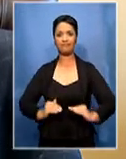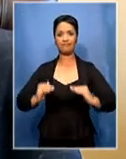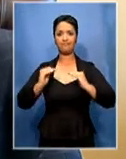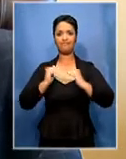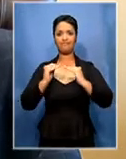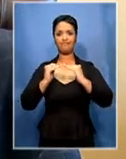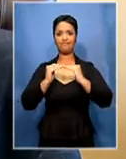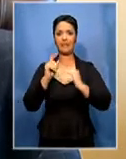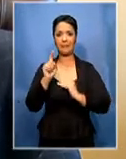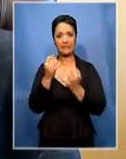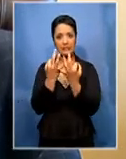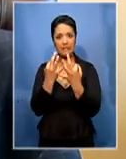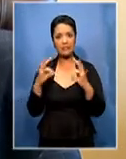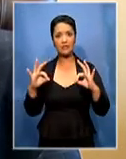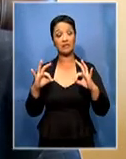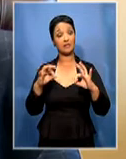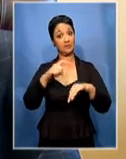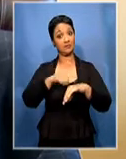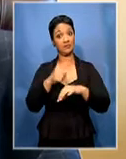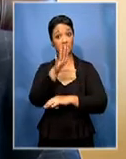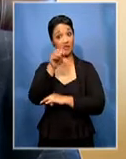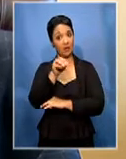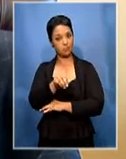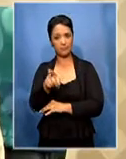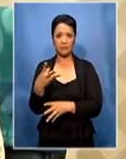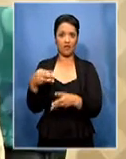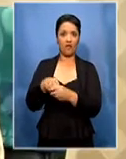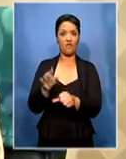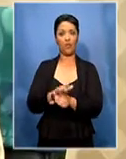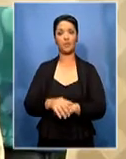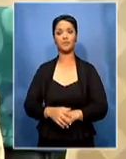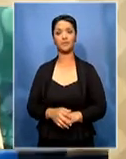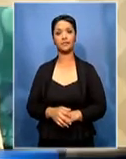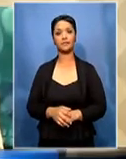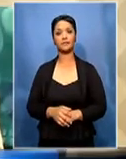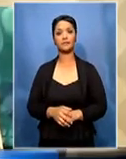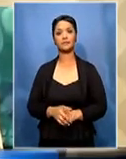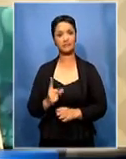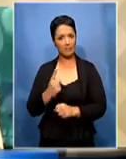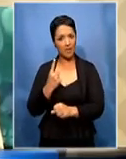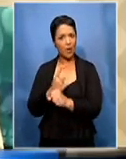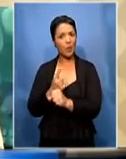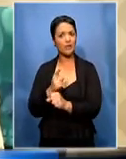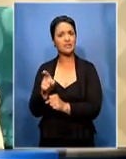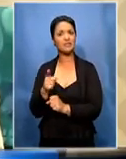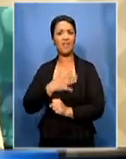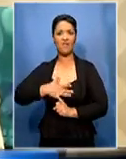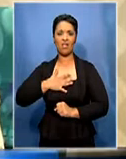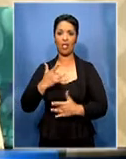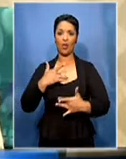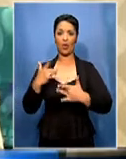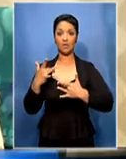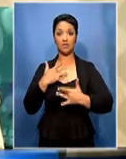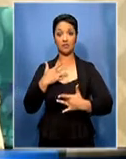immeasurable in the democratization of South African society. He always found it a concern that we